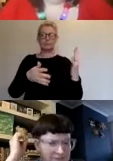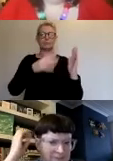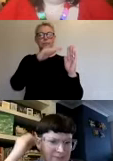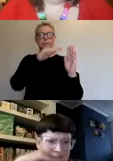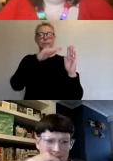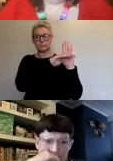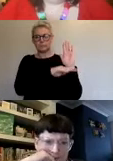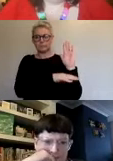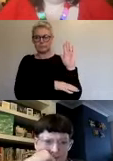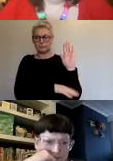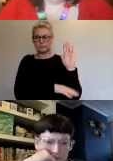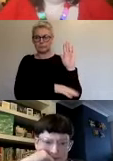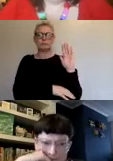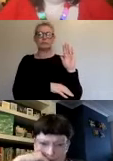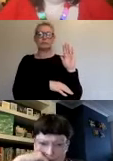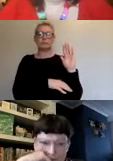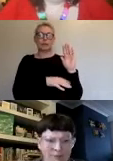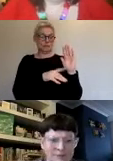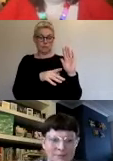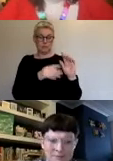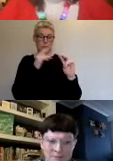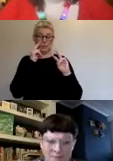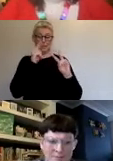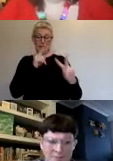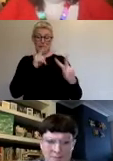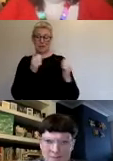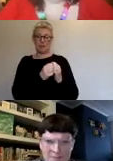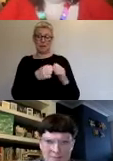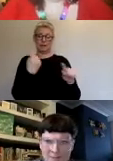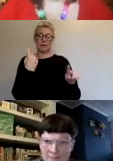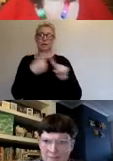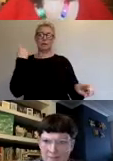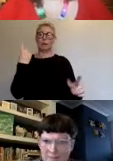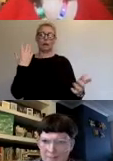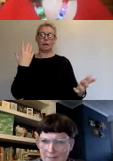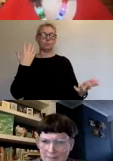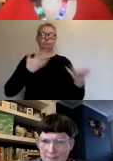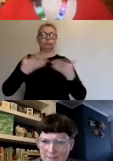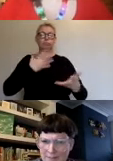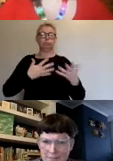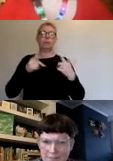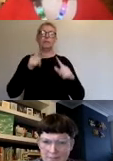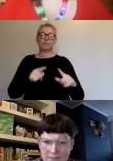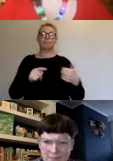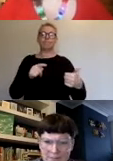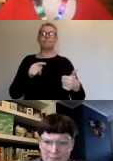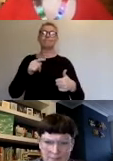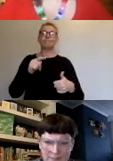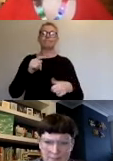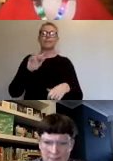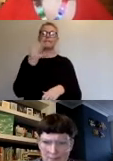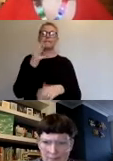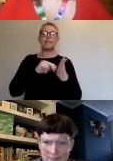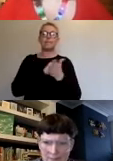when you read it on paper, how quickly we moved. But, you know, on the 5th of March, there was a number of Covid cases in the UK which